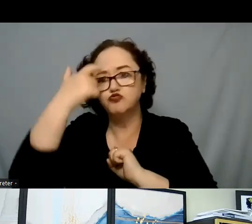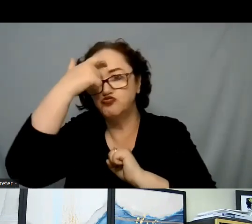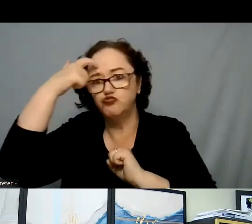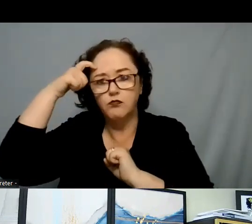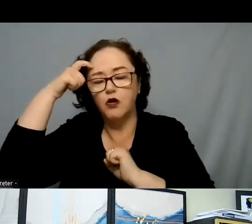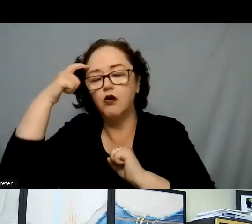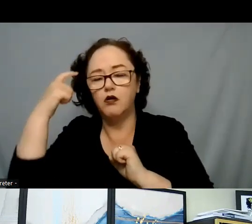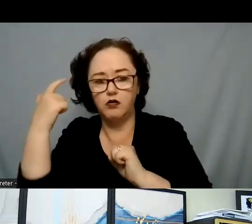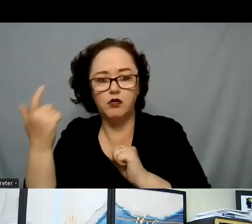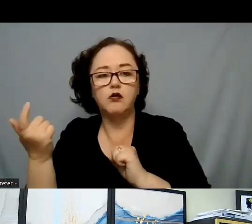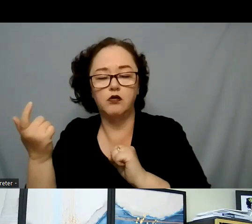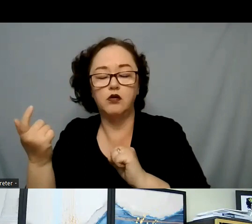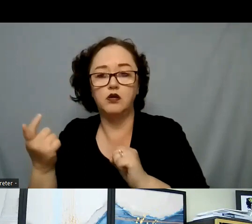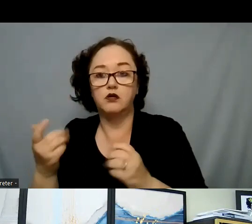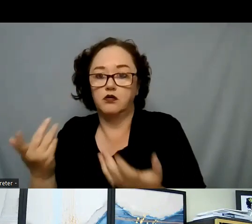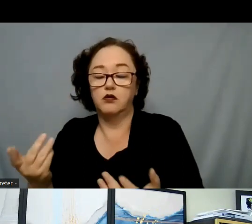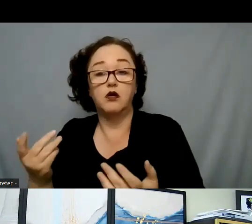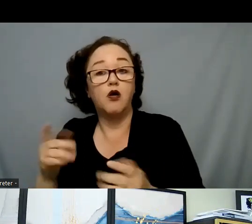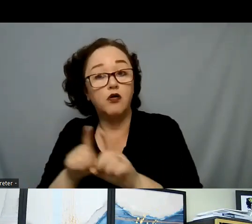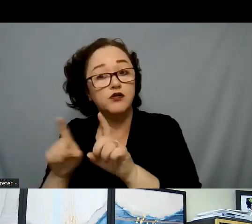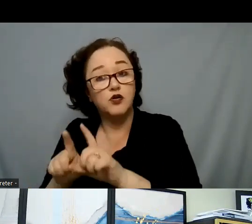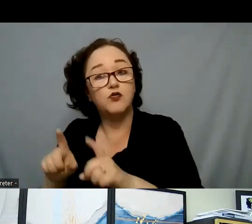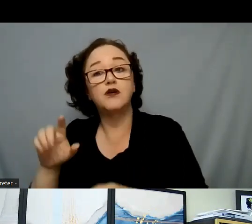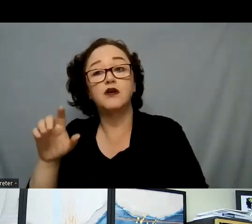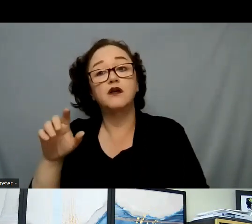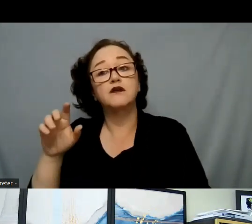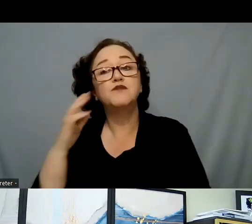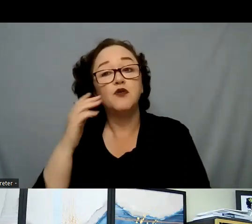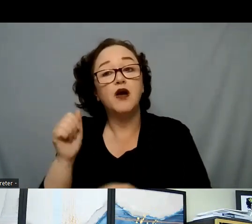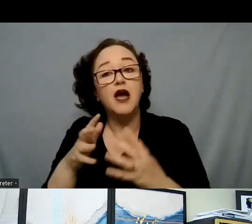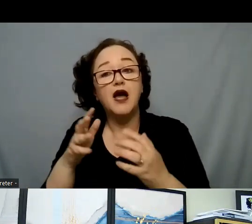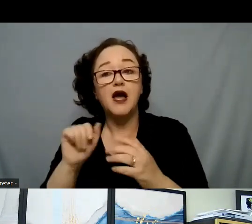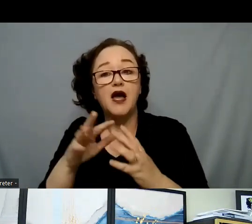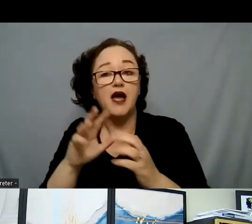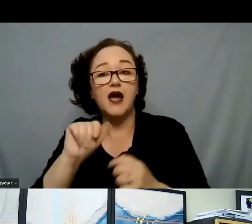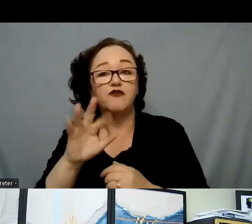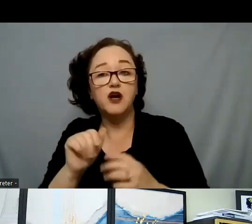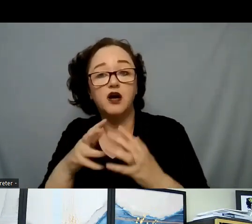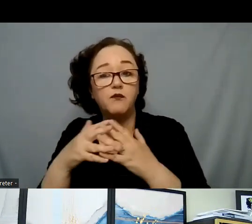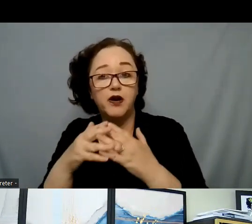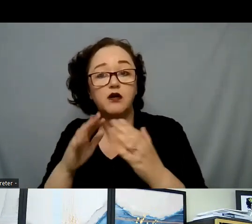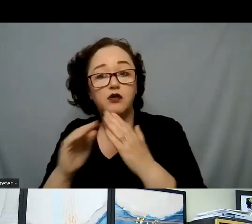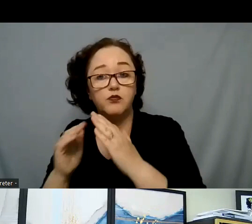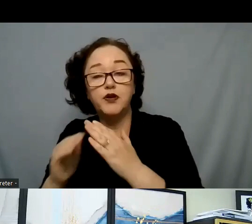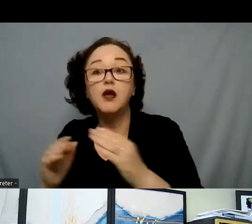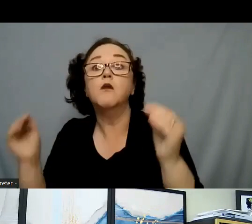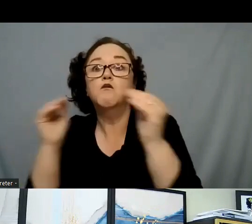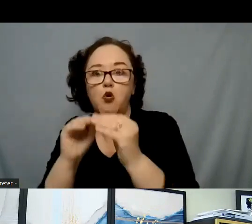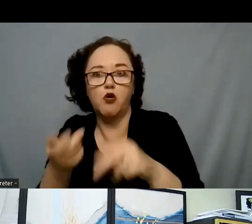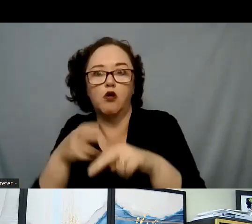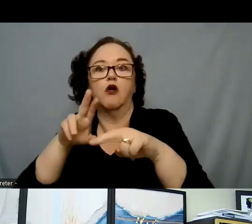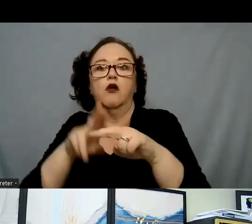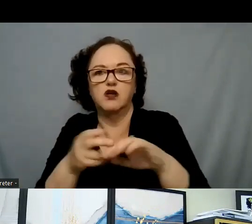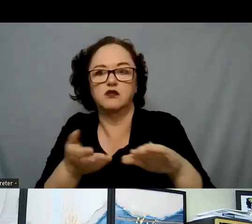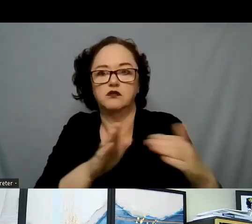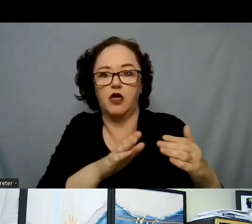our community had more deaths related to COVID. And then you weren't able to bury your loved one, honor